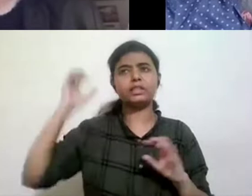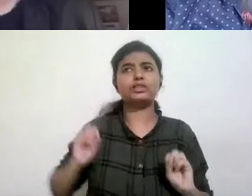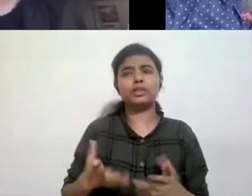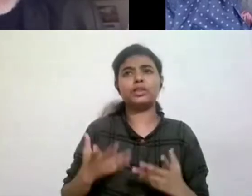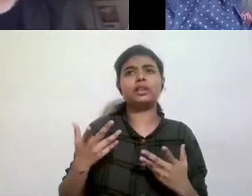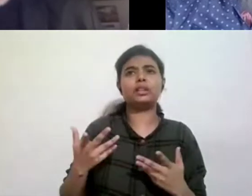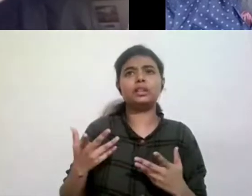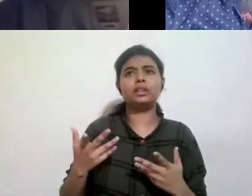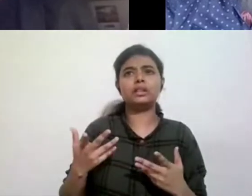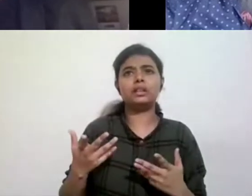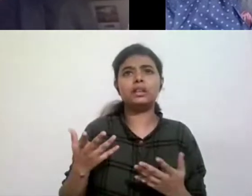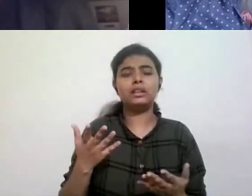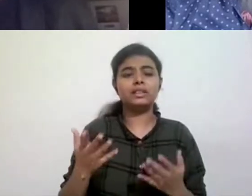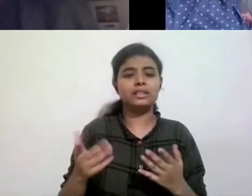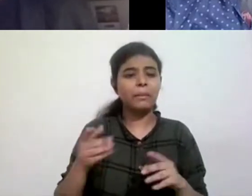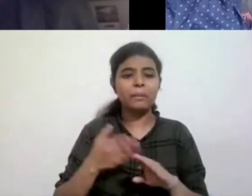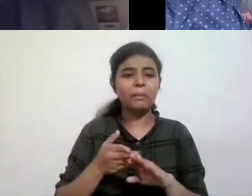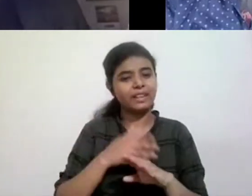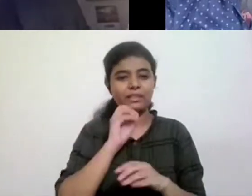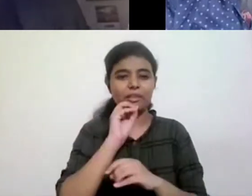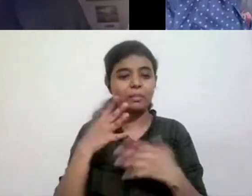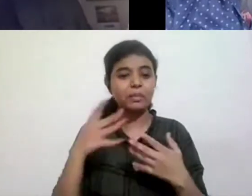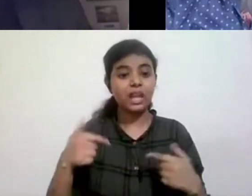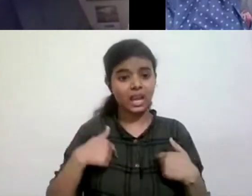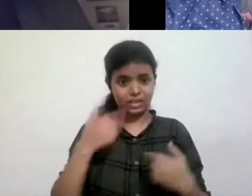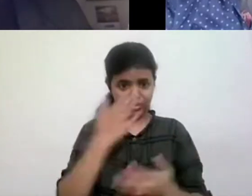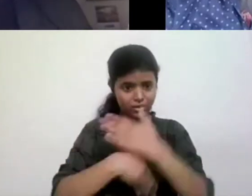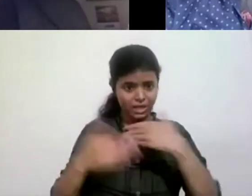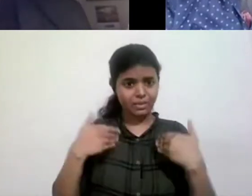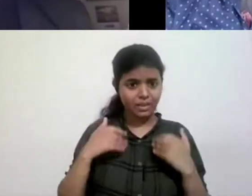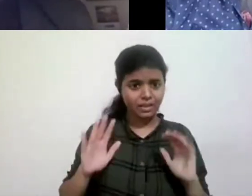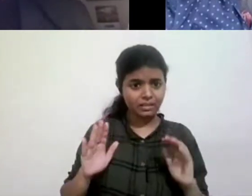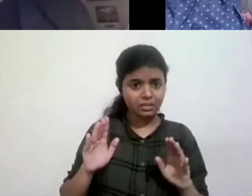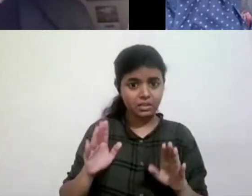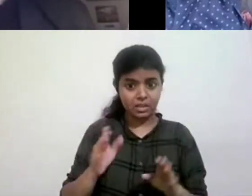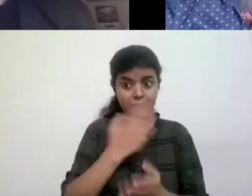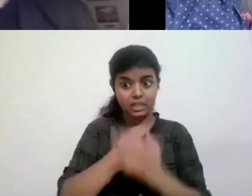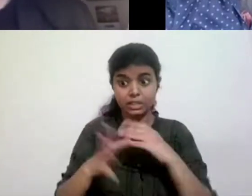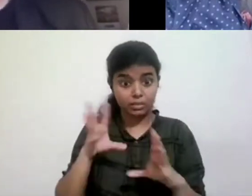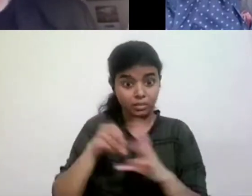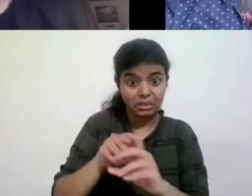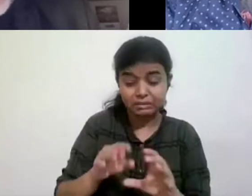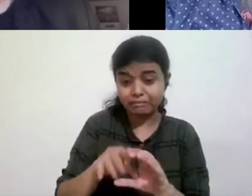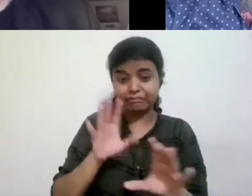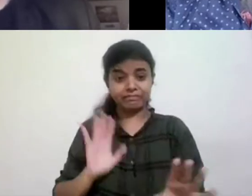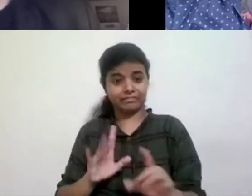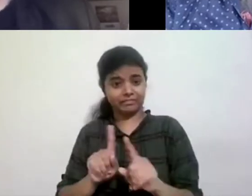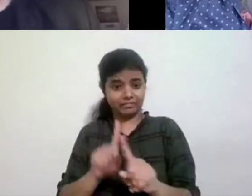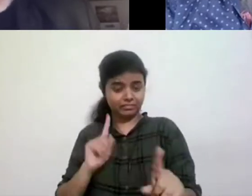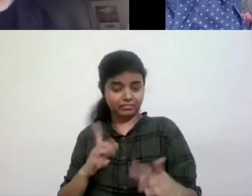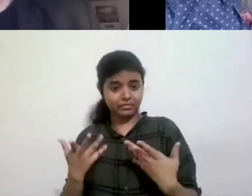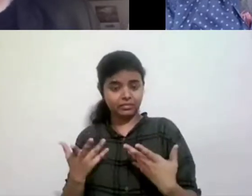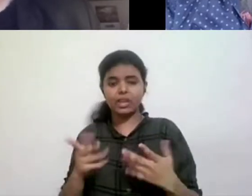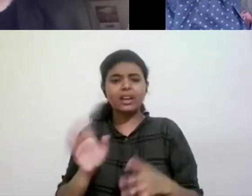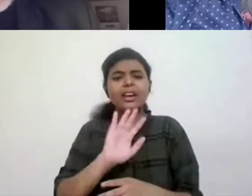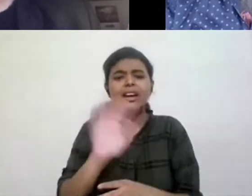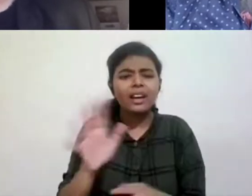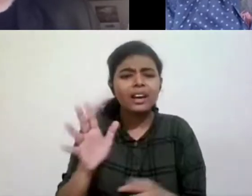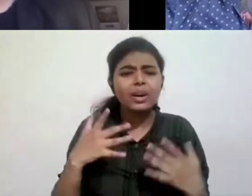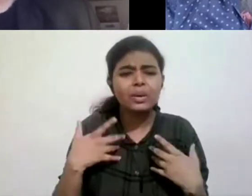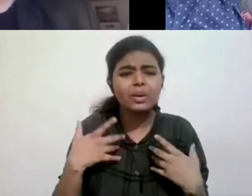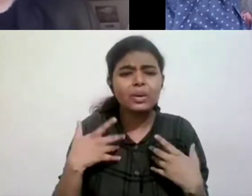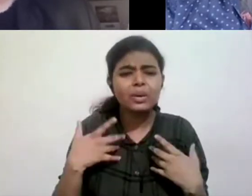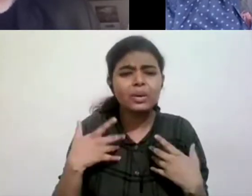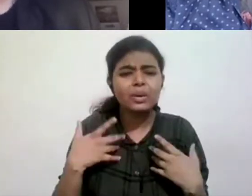mentioned to David Mitchell, I said, you know, I'm not disabled. I mean, should I step away from this? And he said, no, we don't want to ghettoize this,